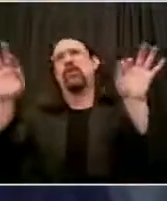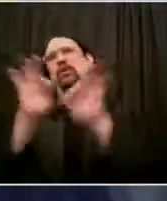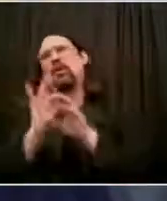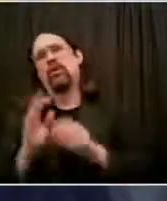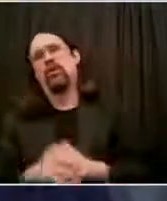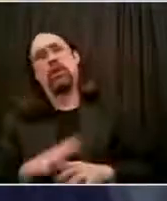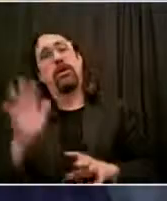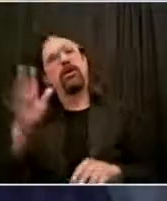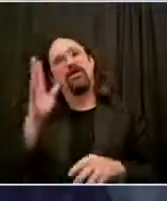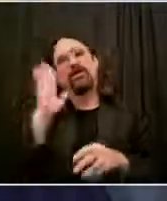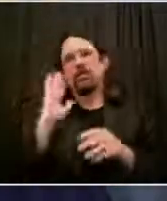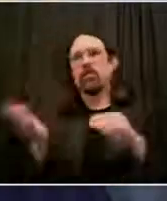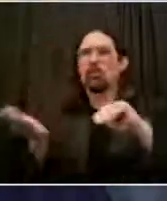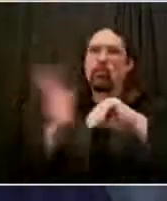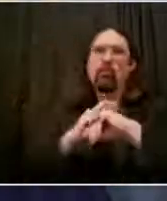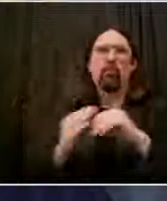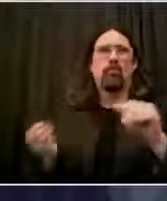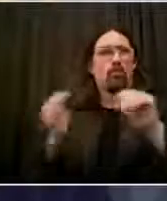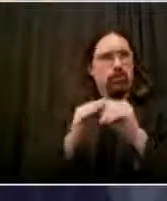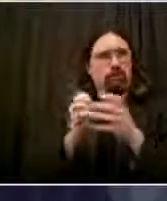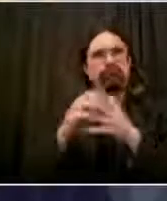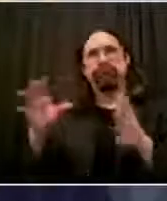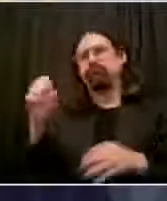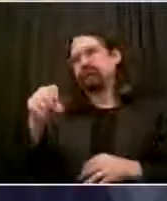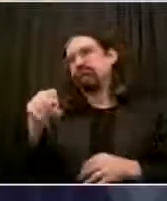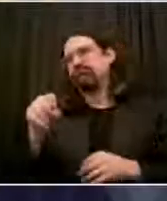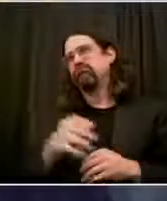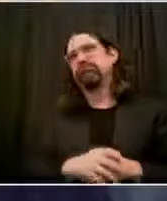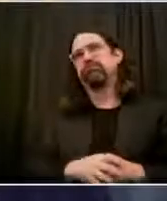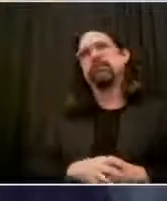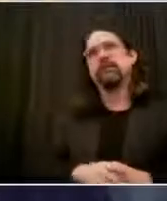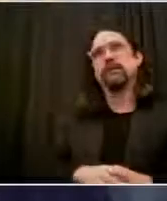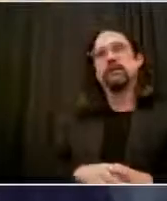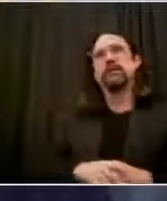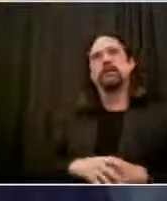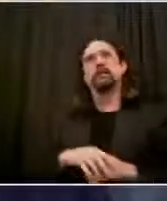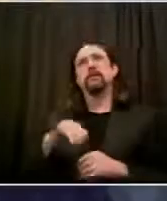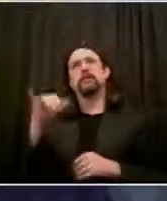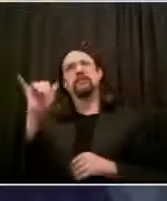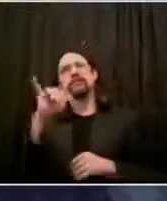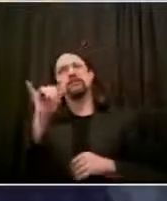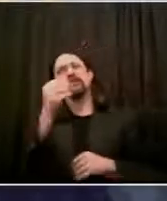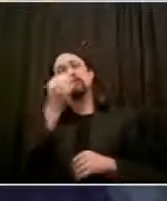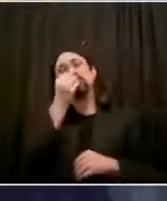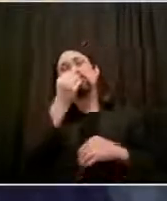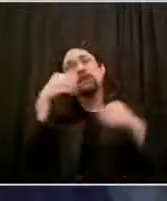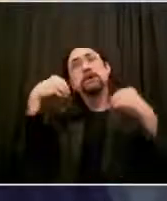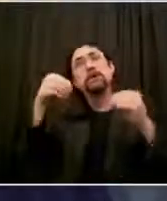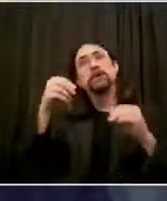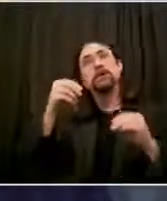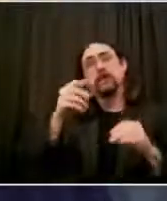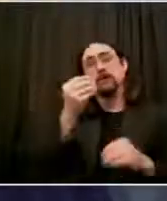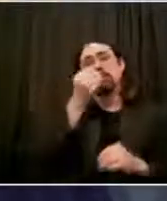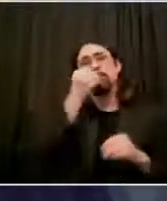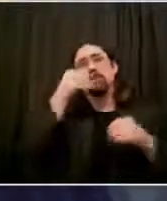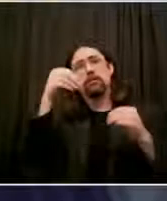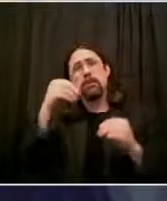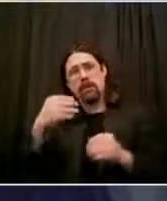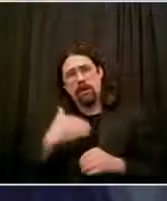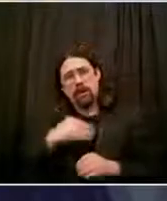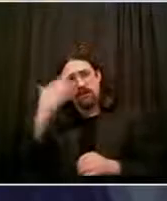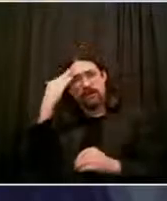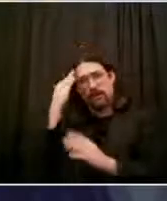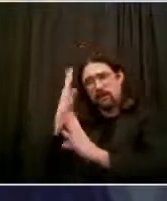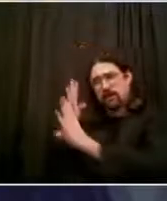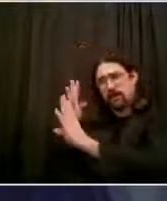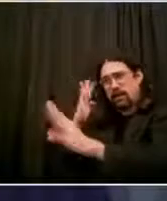markings outside to show people where to stand in line. Like, it's just so helpful. People make sense of things when they see the markings. In my view, every platform,